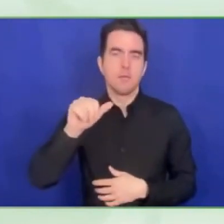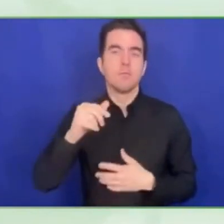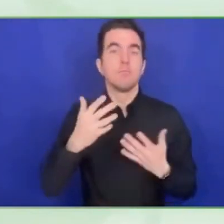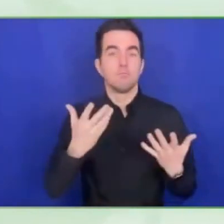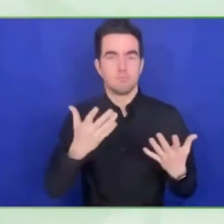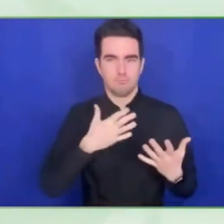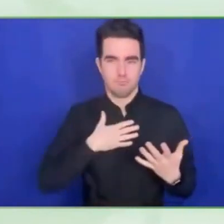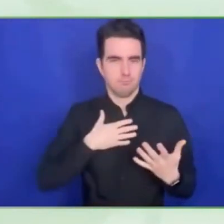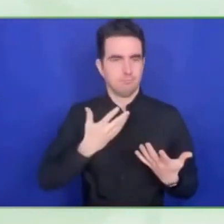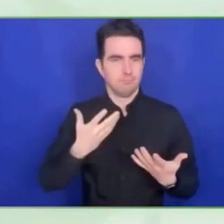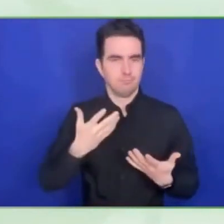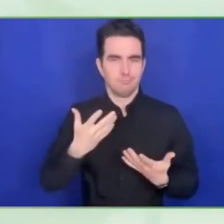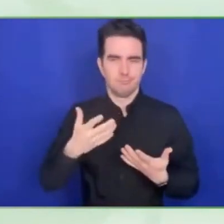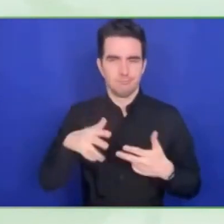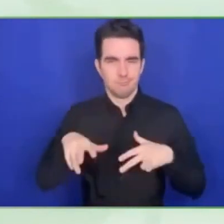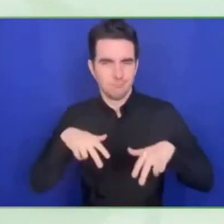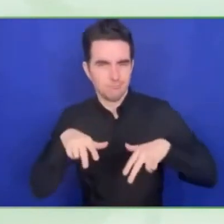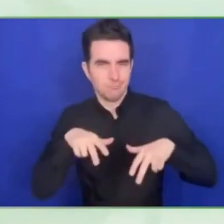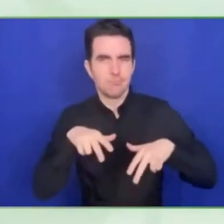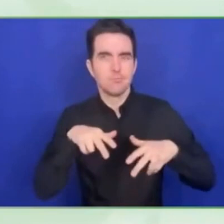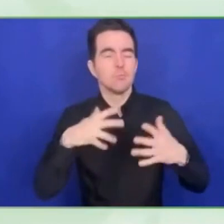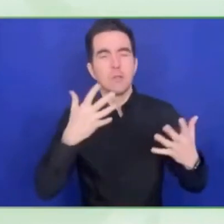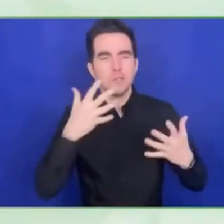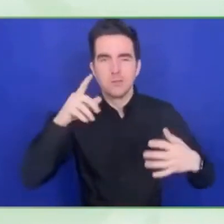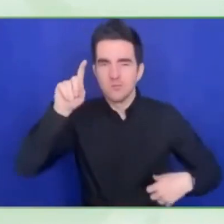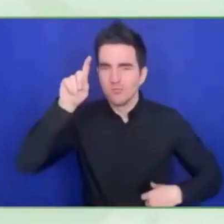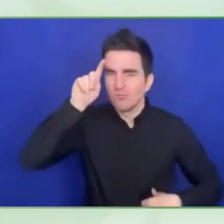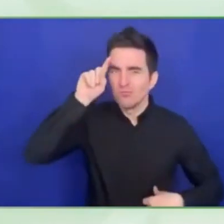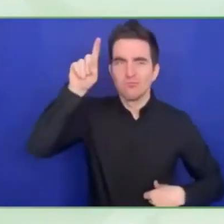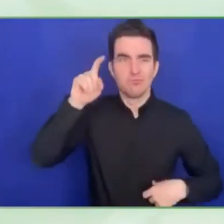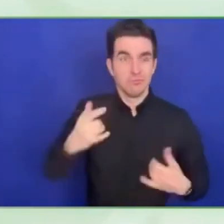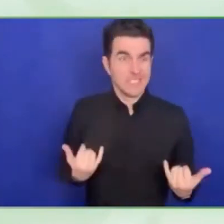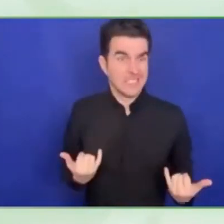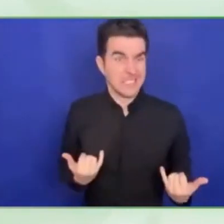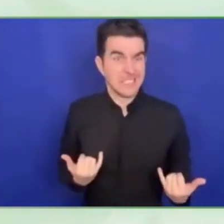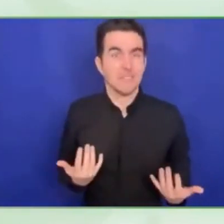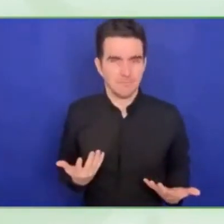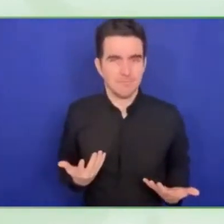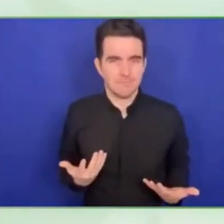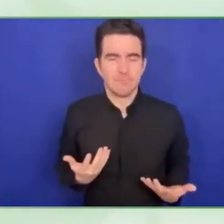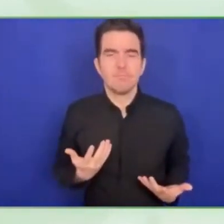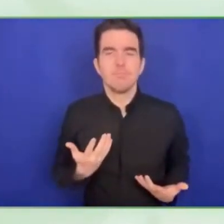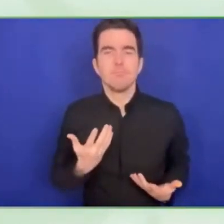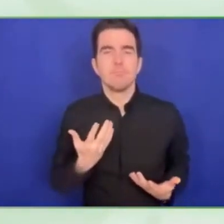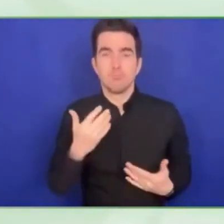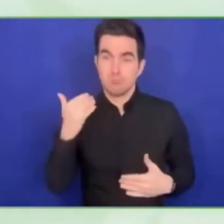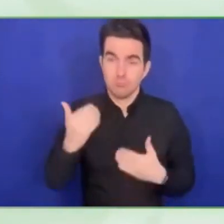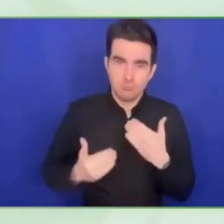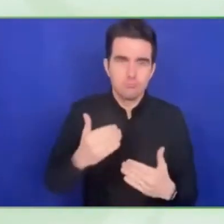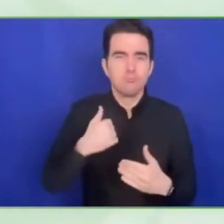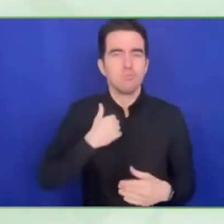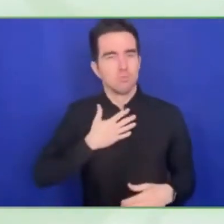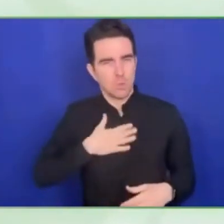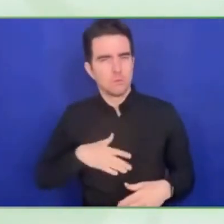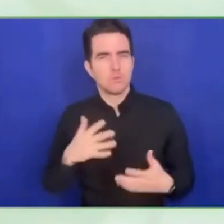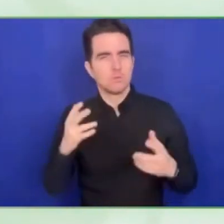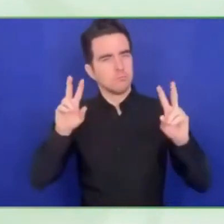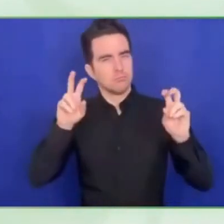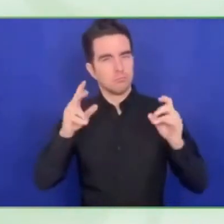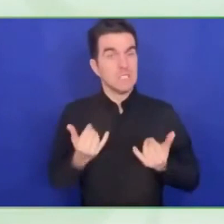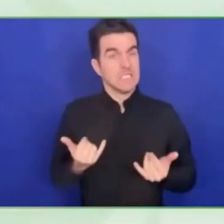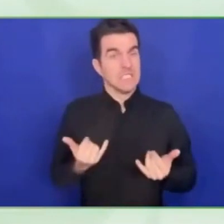this huge opportunity we have at the moment, we've got to grab it and go and do committed action. So thank you Bernard.